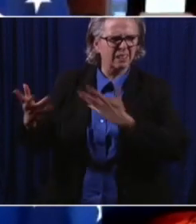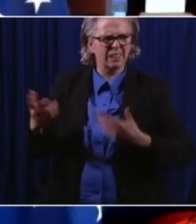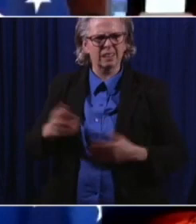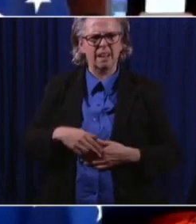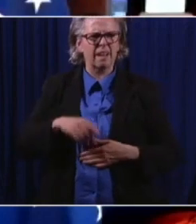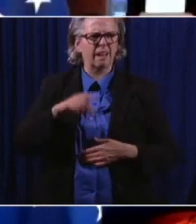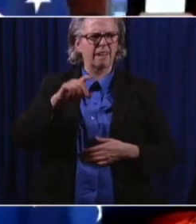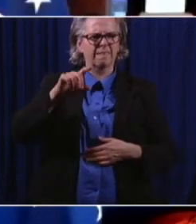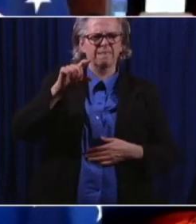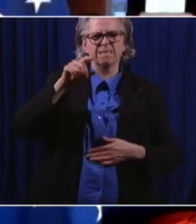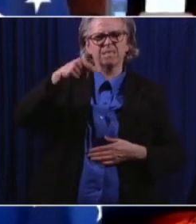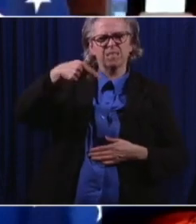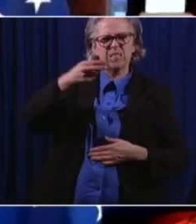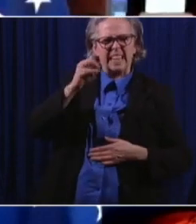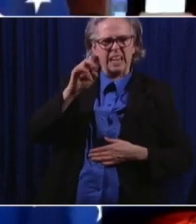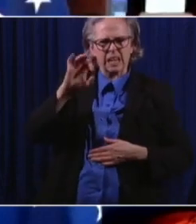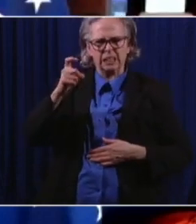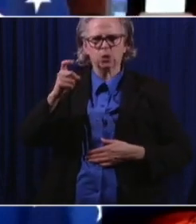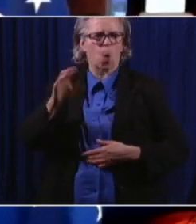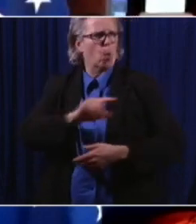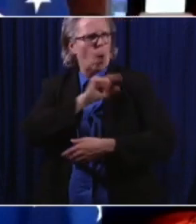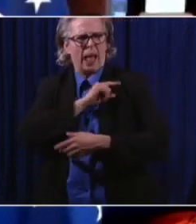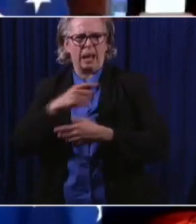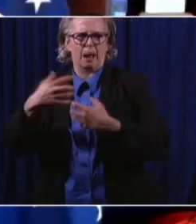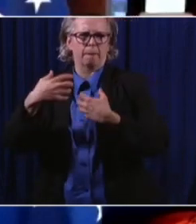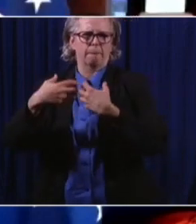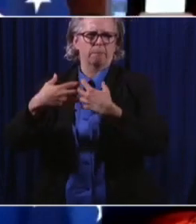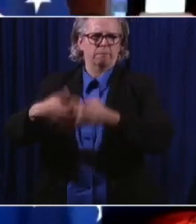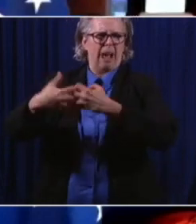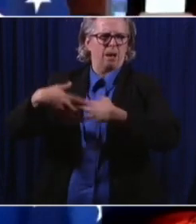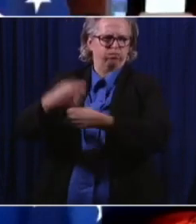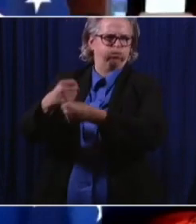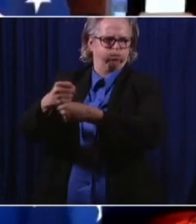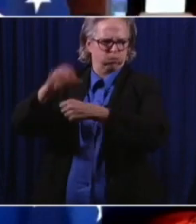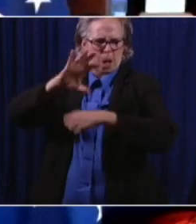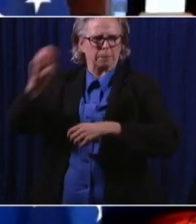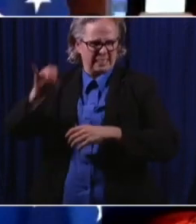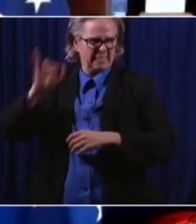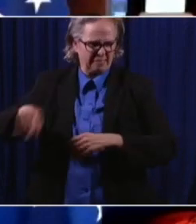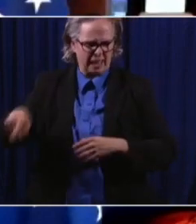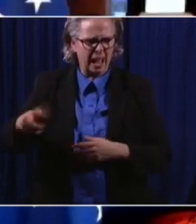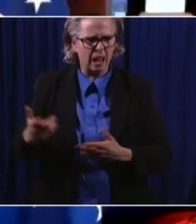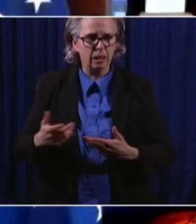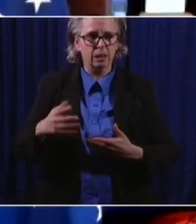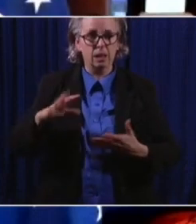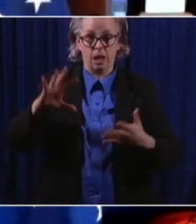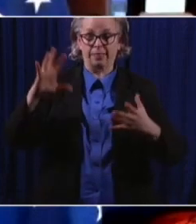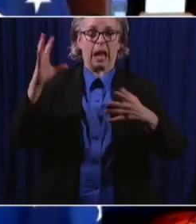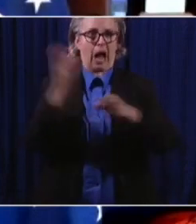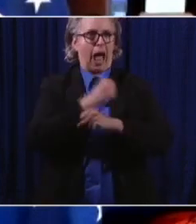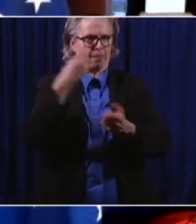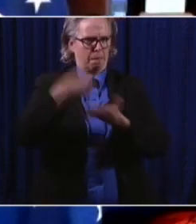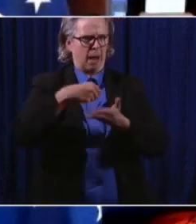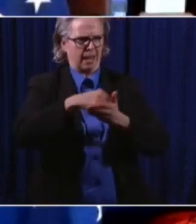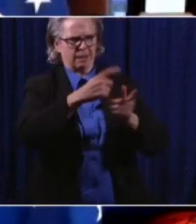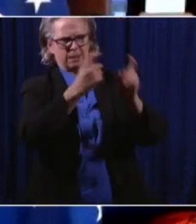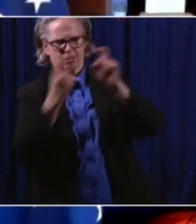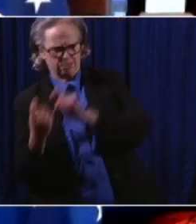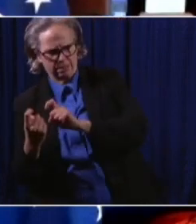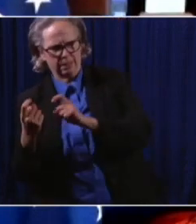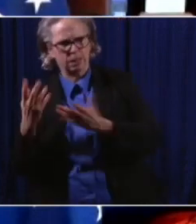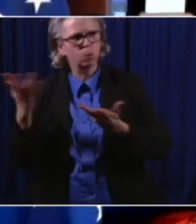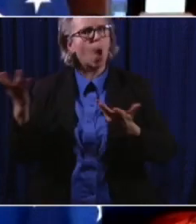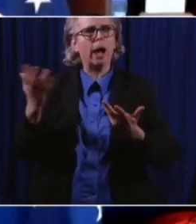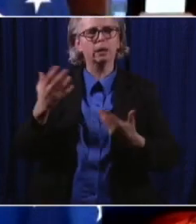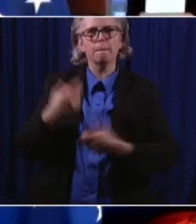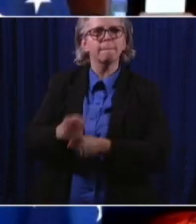grants, they're going to start manufacturing N95 masks in Jackson County. It'll create approximately 40 jobs. They're going